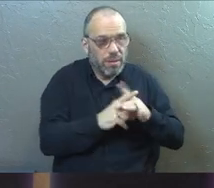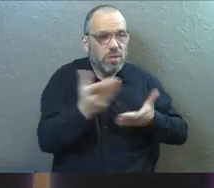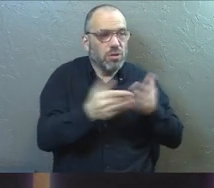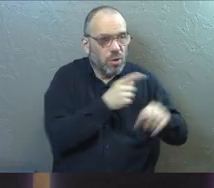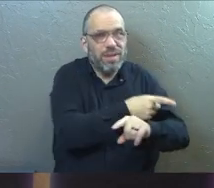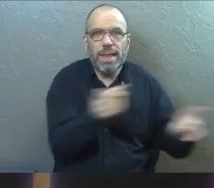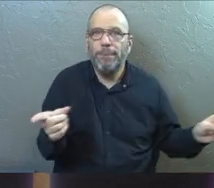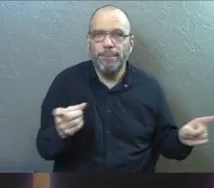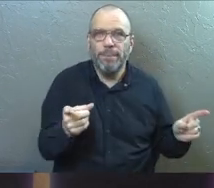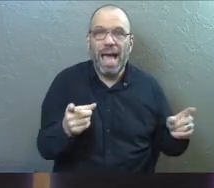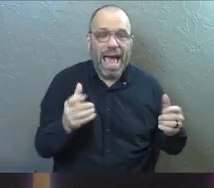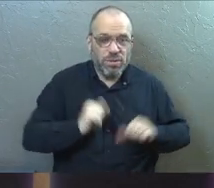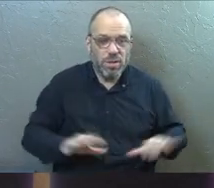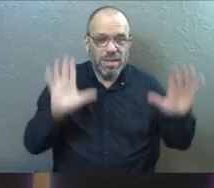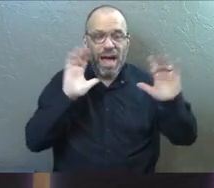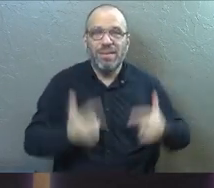many.